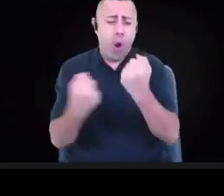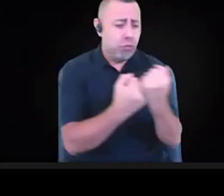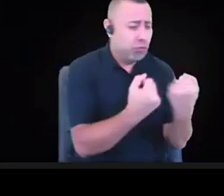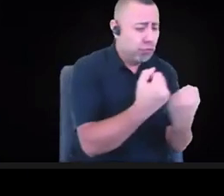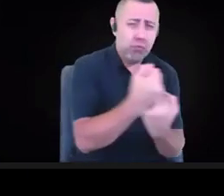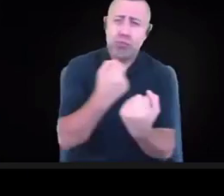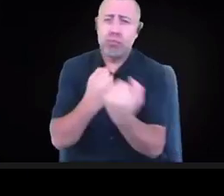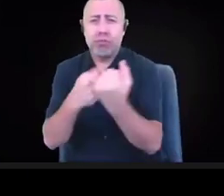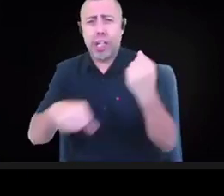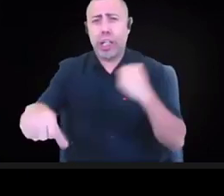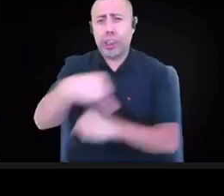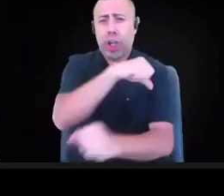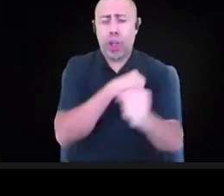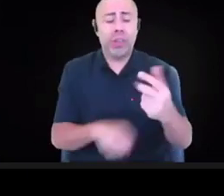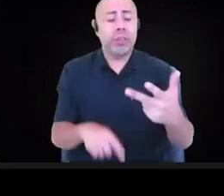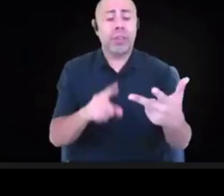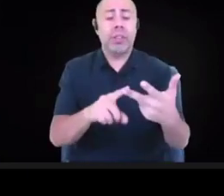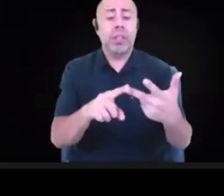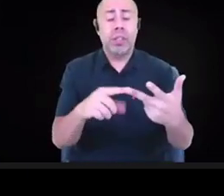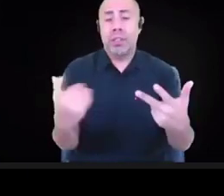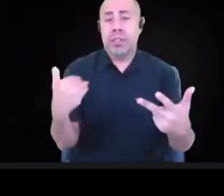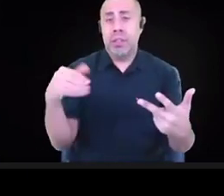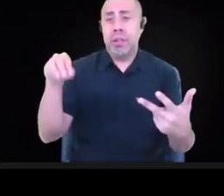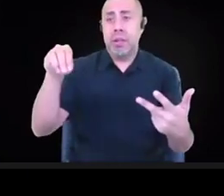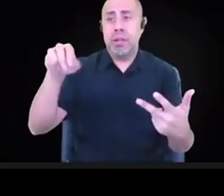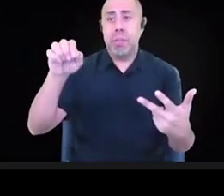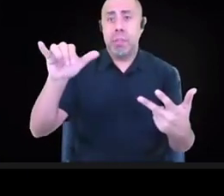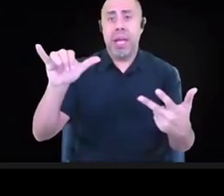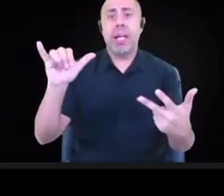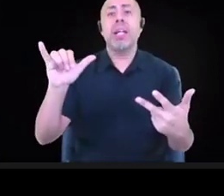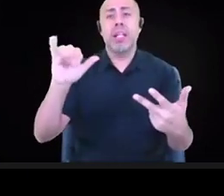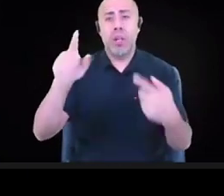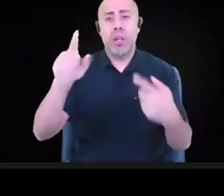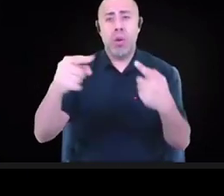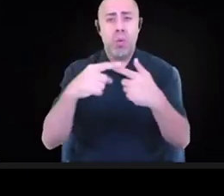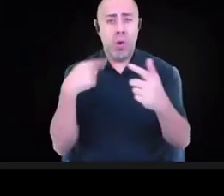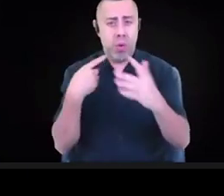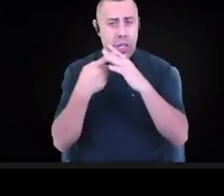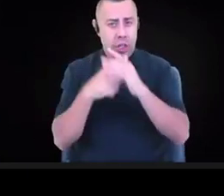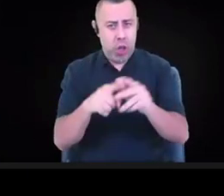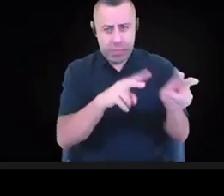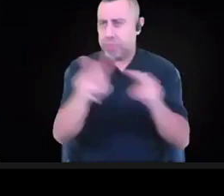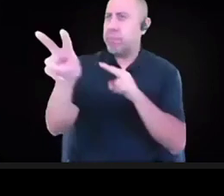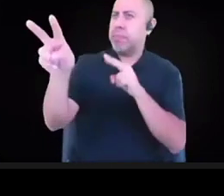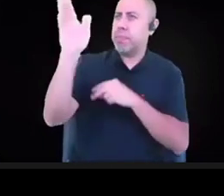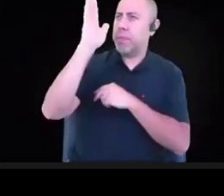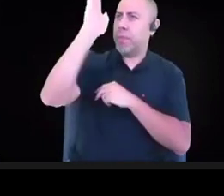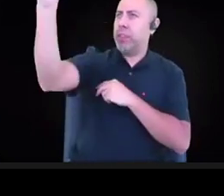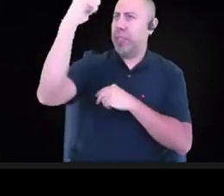when we started to look to the future and really think about resilience and recovery in a structural way.